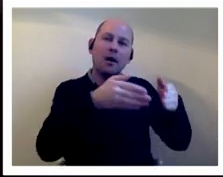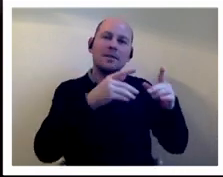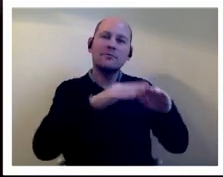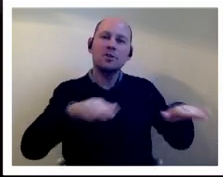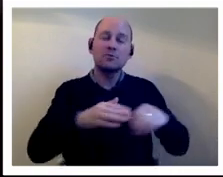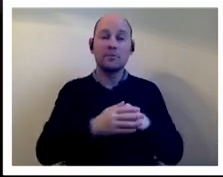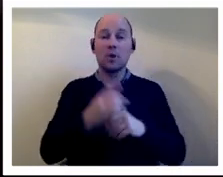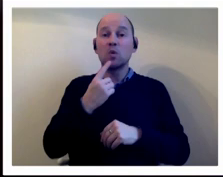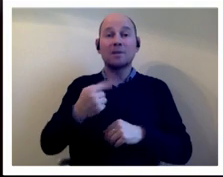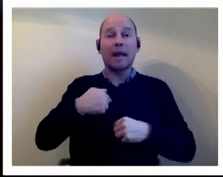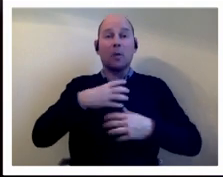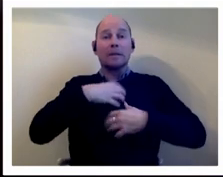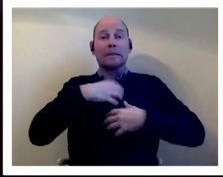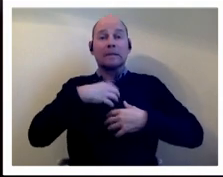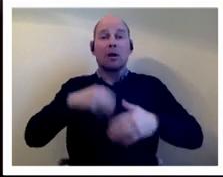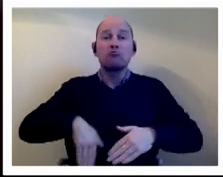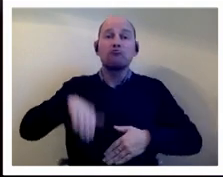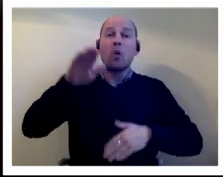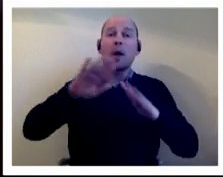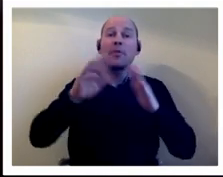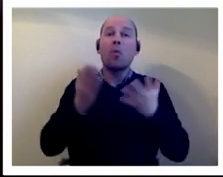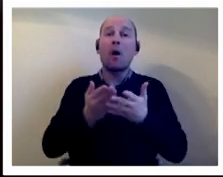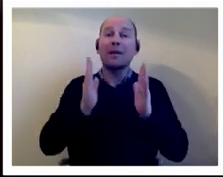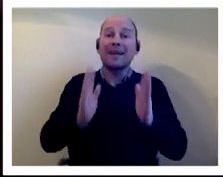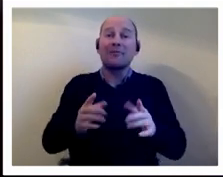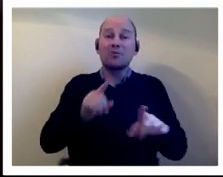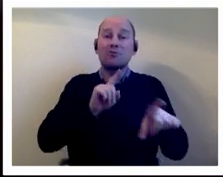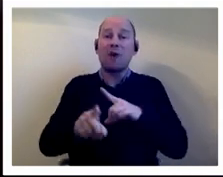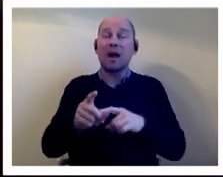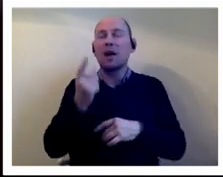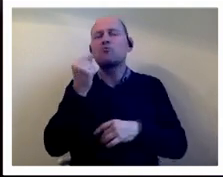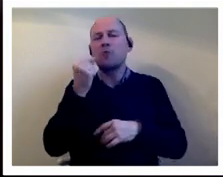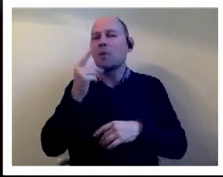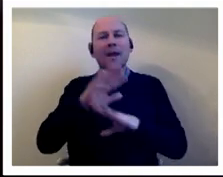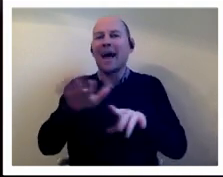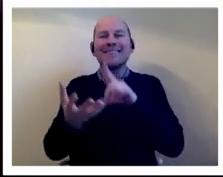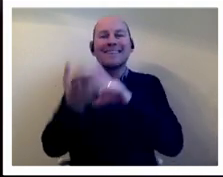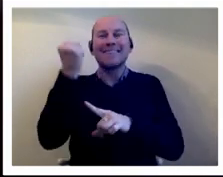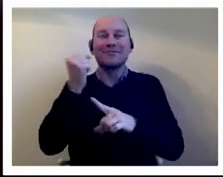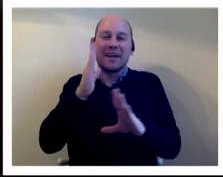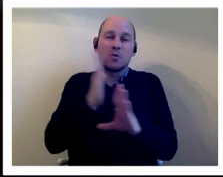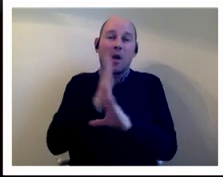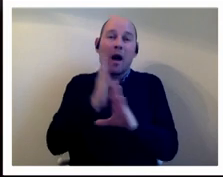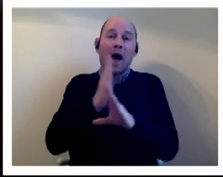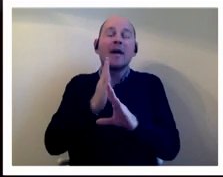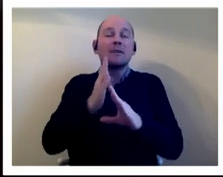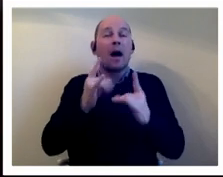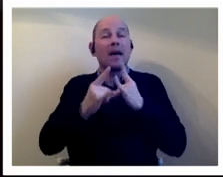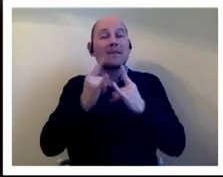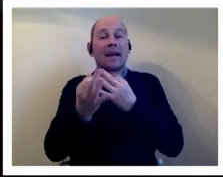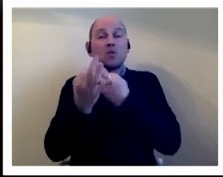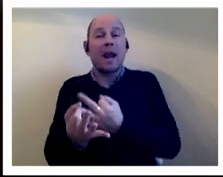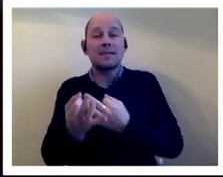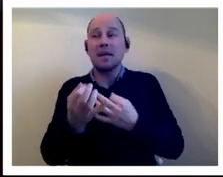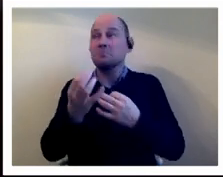up in a world where i would have to be where i'd have to try probably unsuccessfully to hide my sexuality i had no one to talk to i was